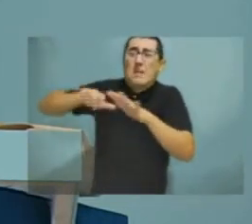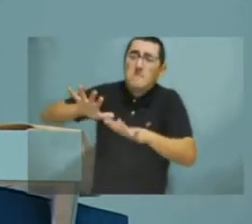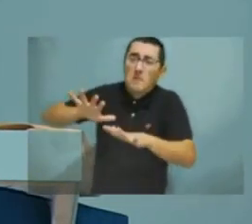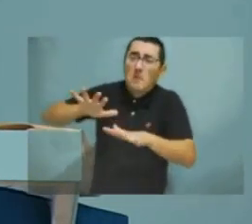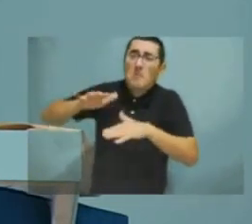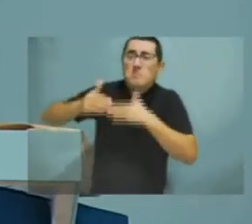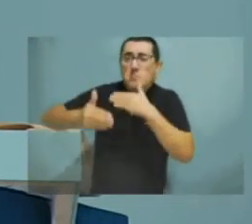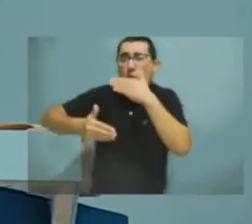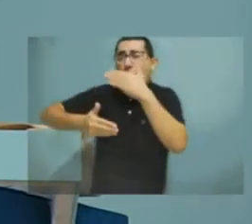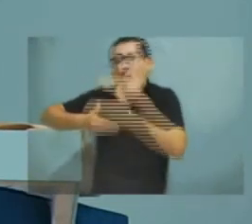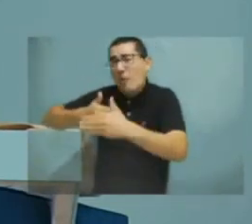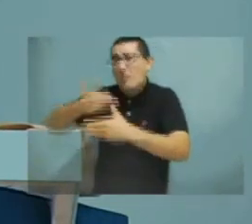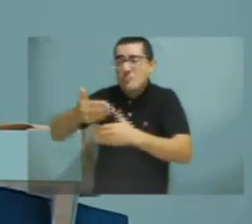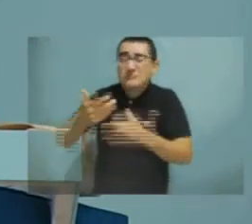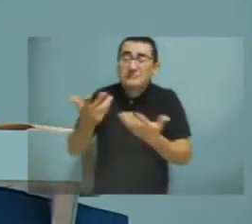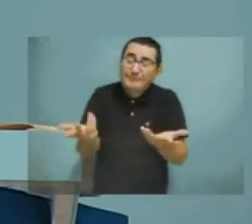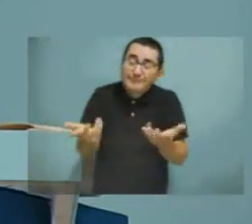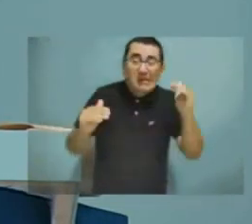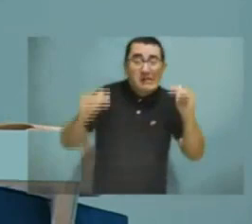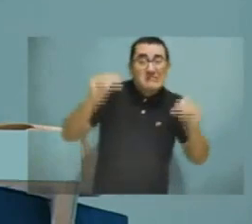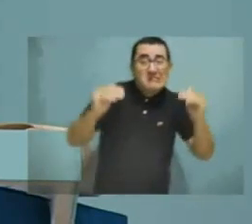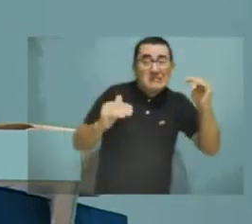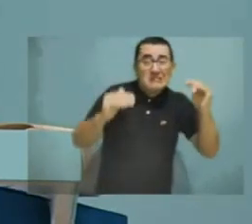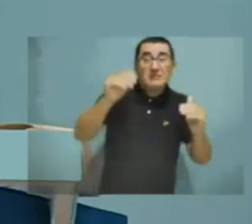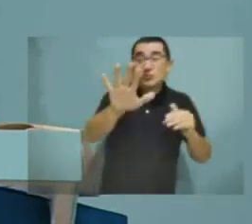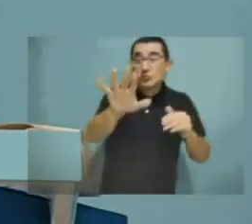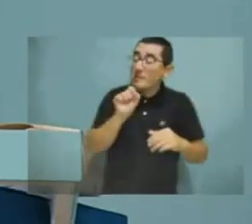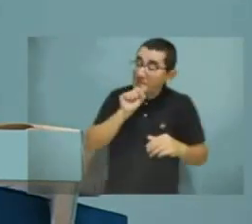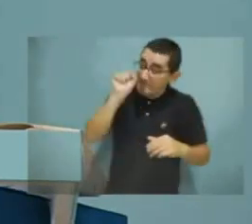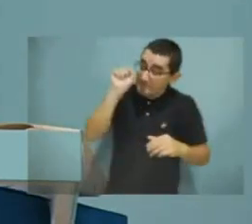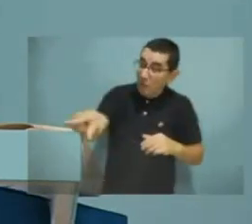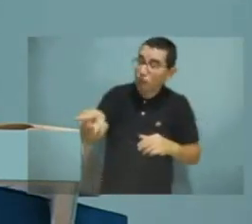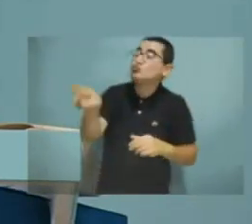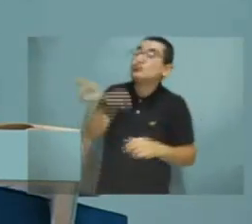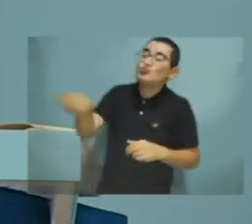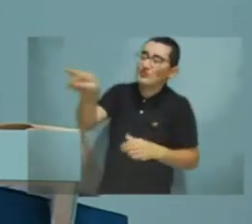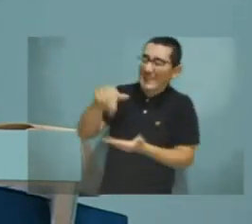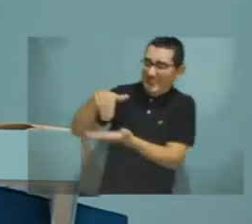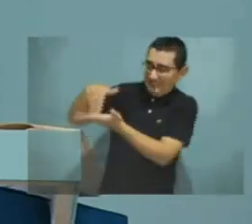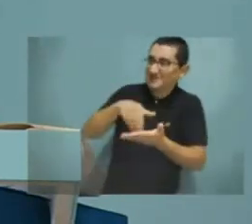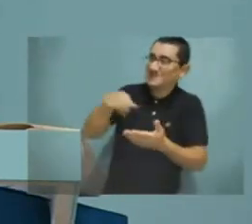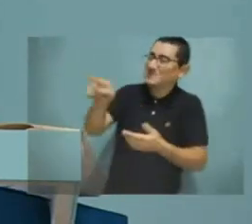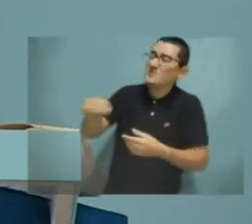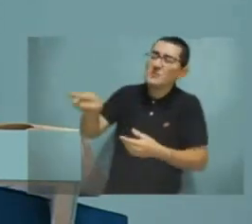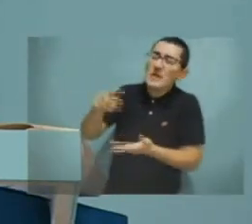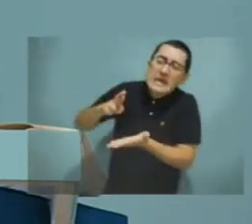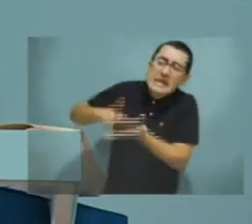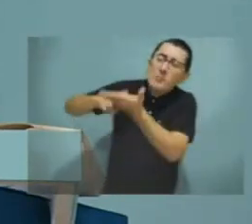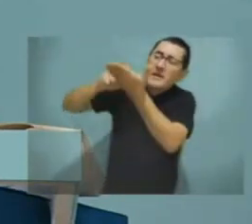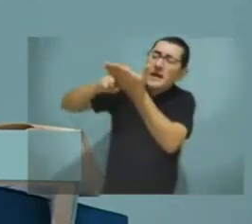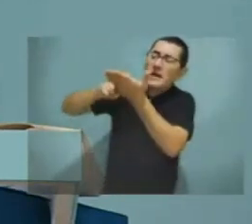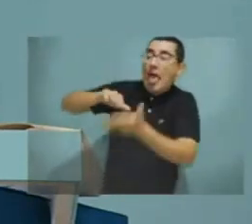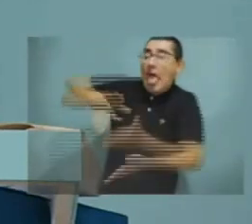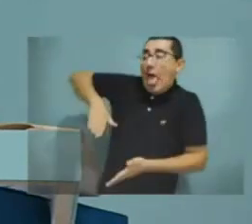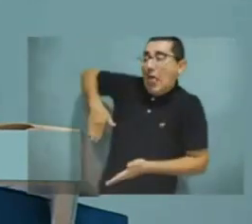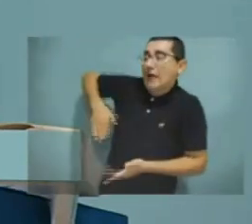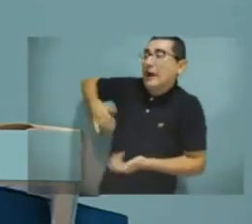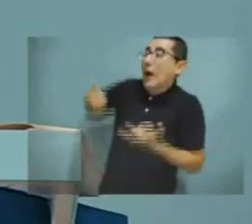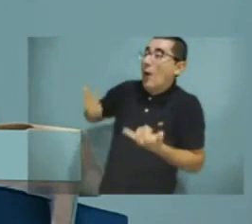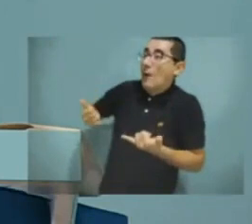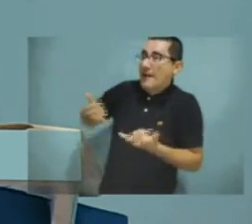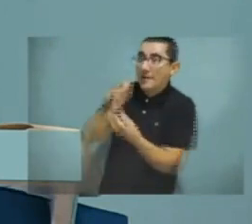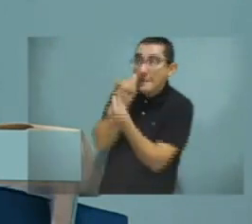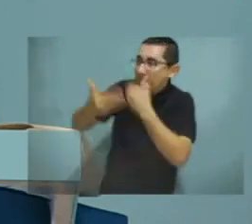going slowly in that post-COVID recovery. I would like for you to comment is how can we take this a lost